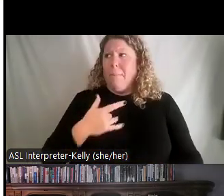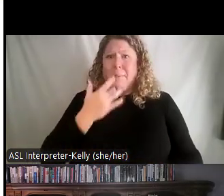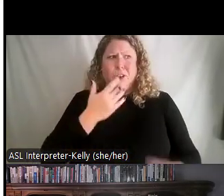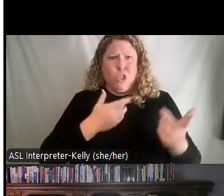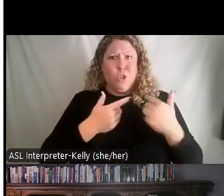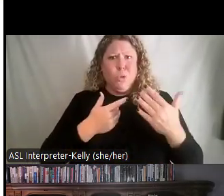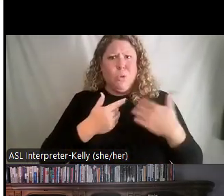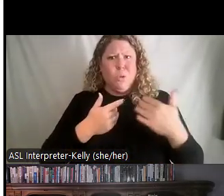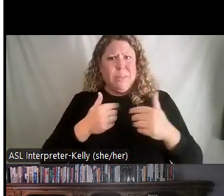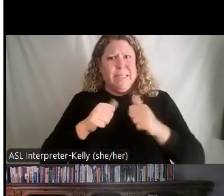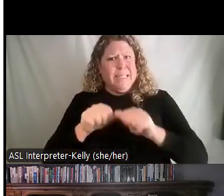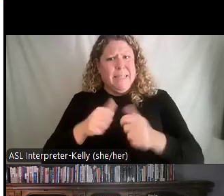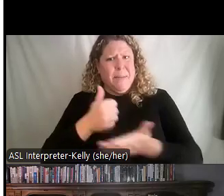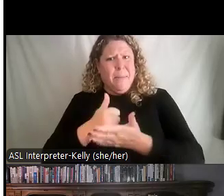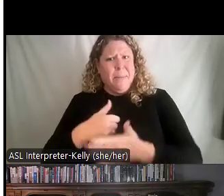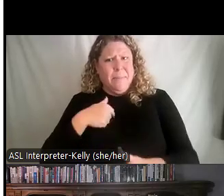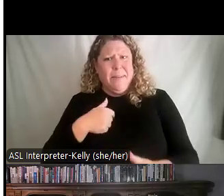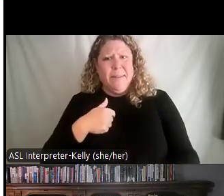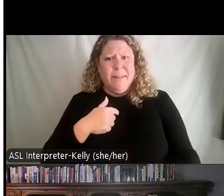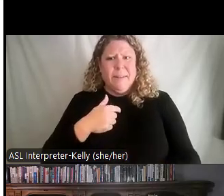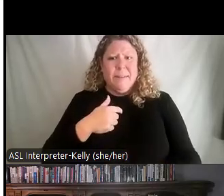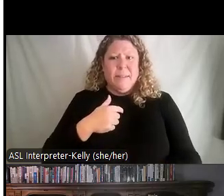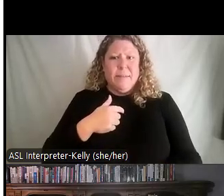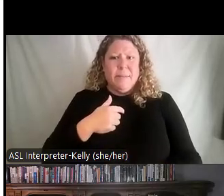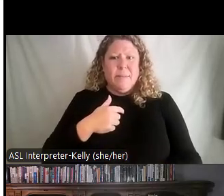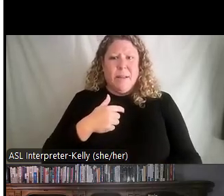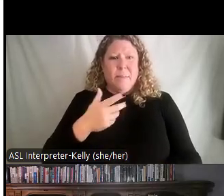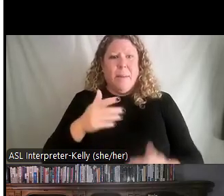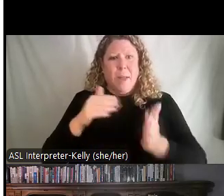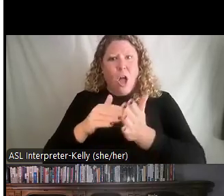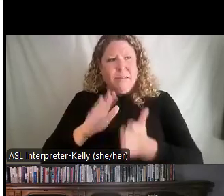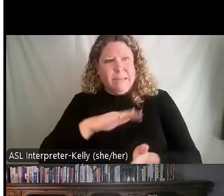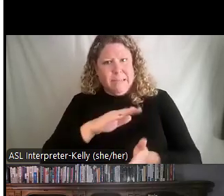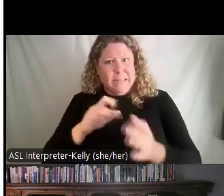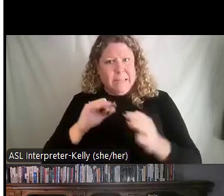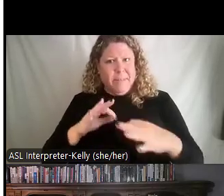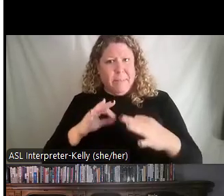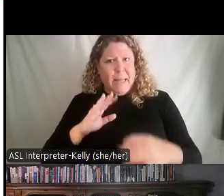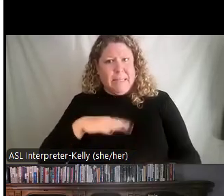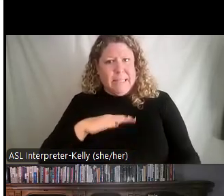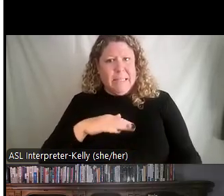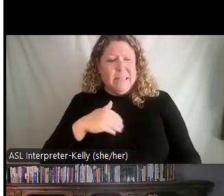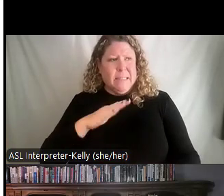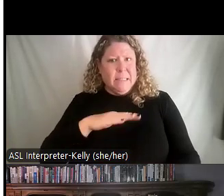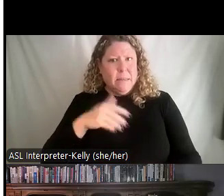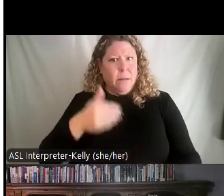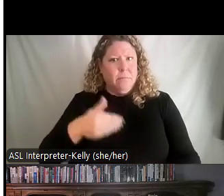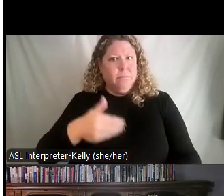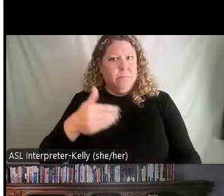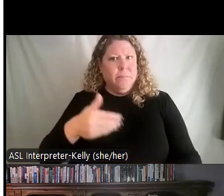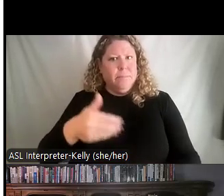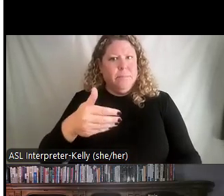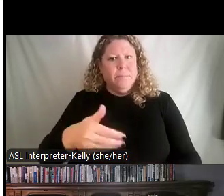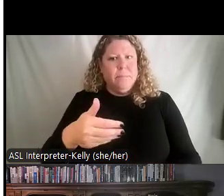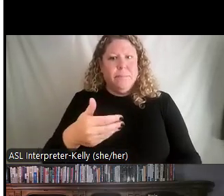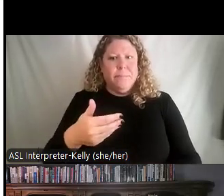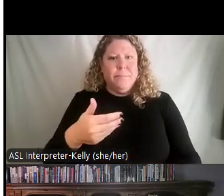been giving them. And they might solicit frequent feedback. All signs that, you know, they're kind